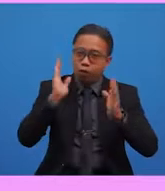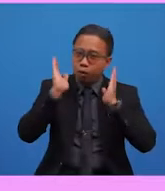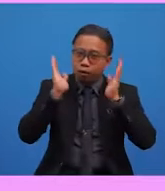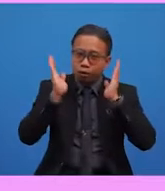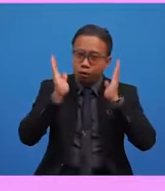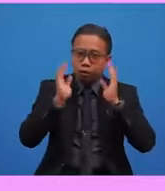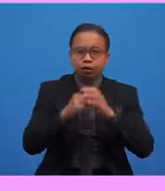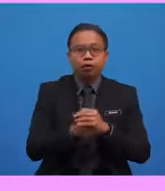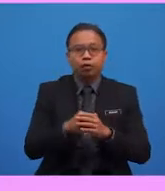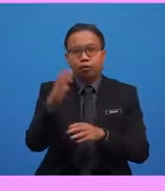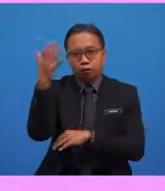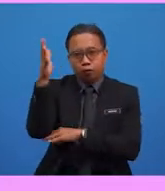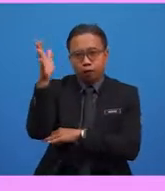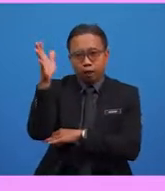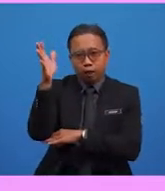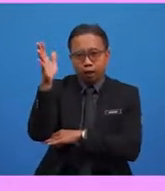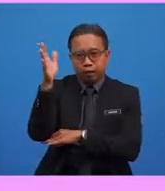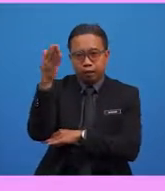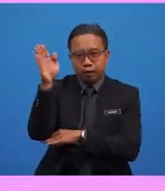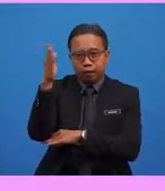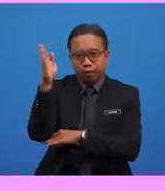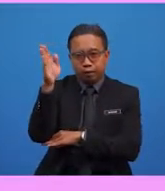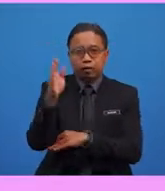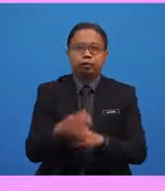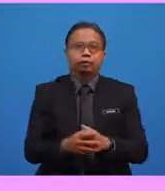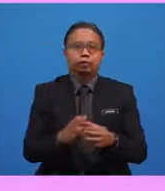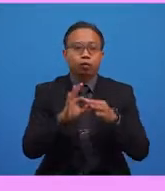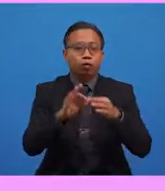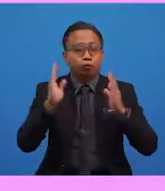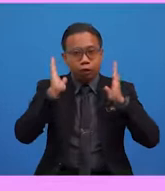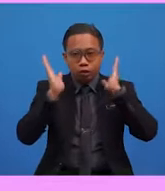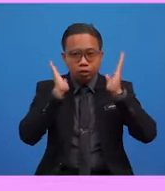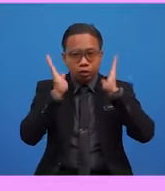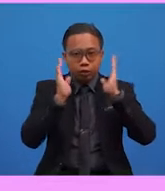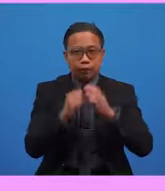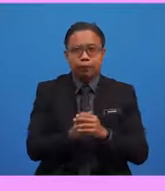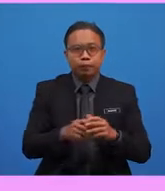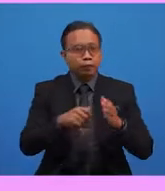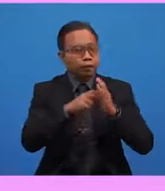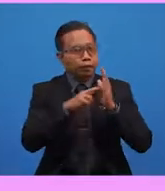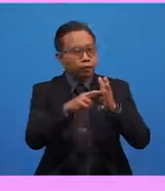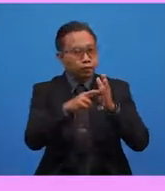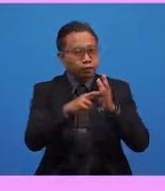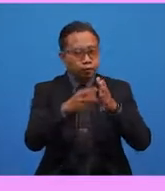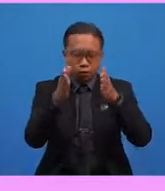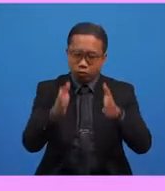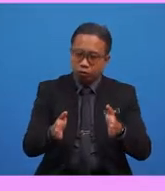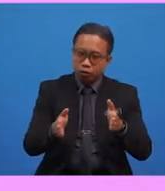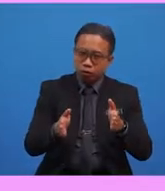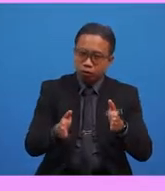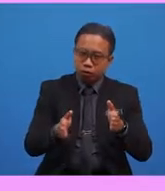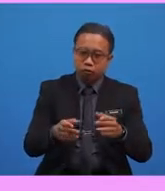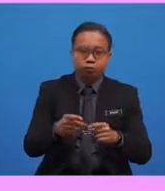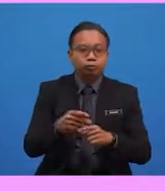of Malaysia and Petronas Twin Tower. Because they refer to some particular person, particular place